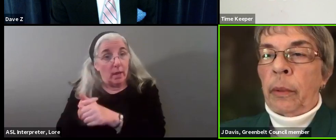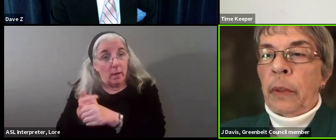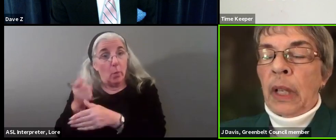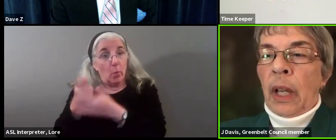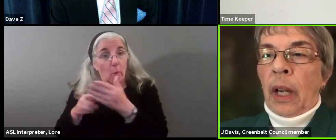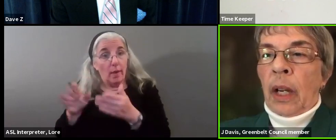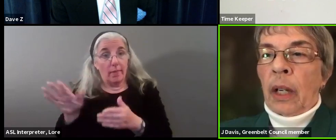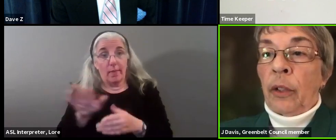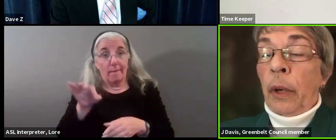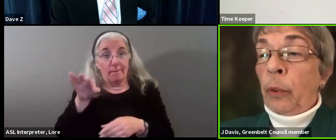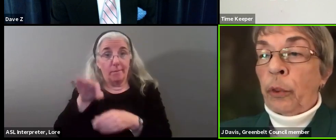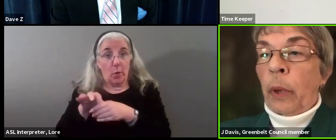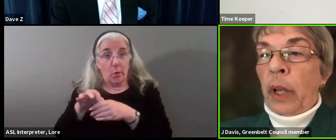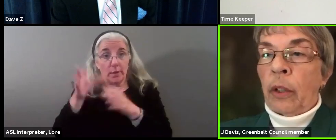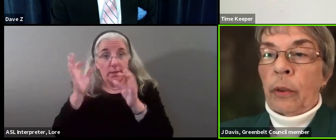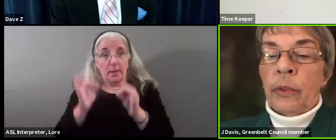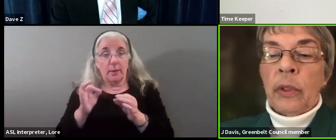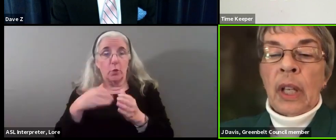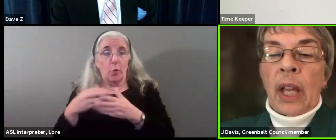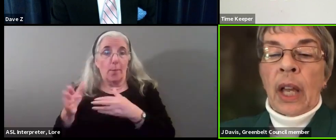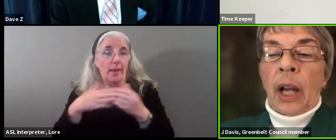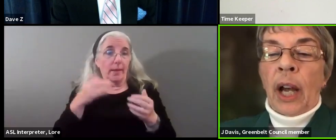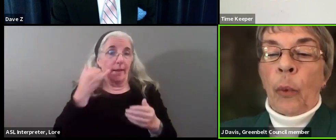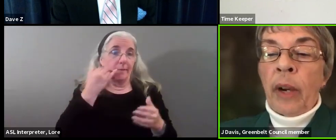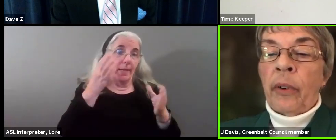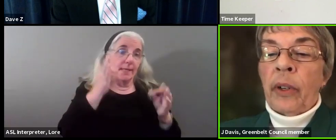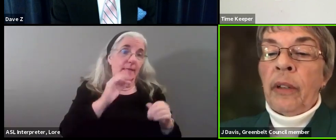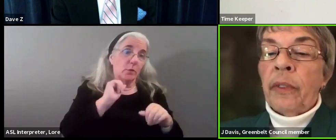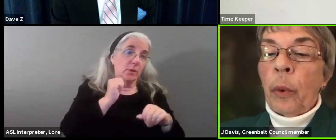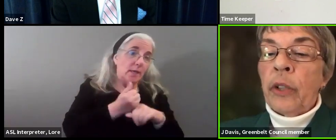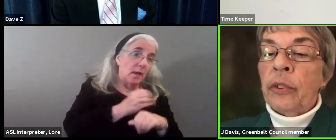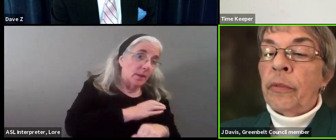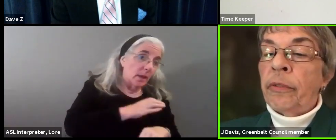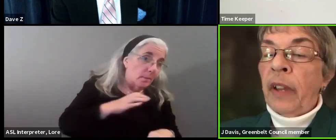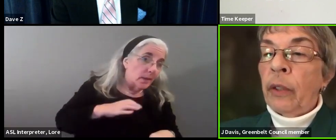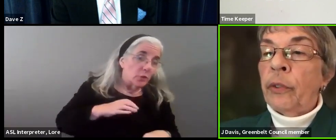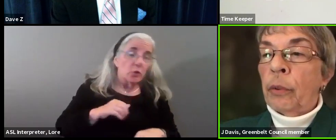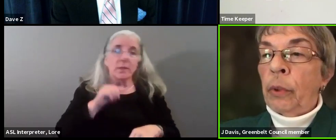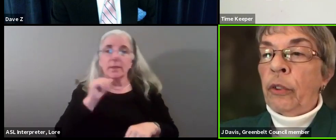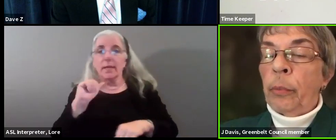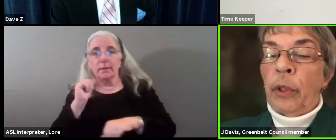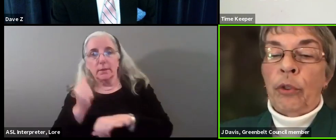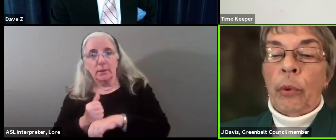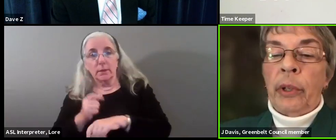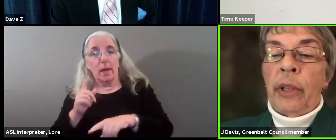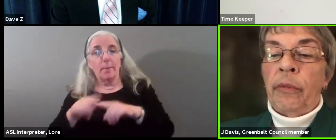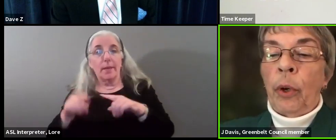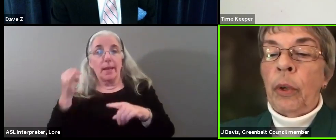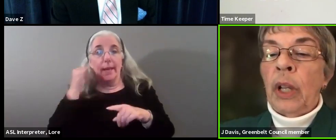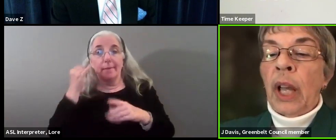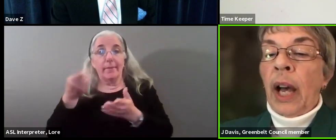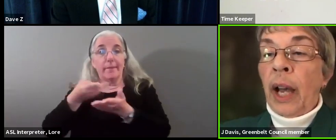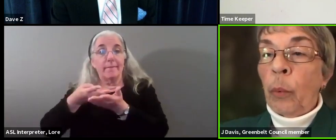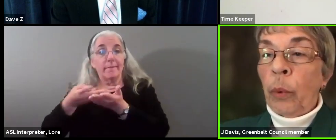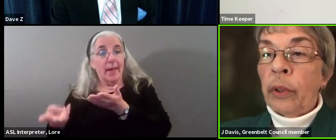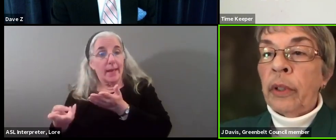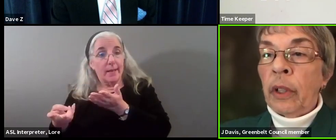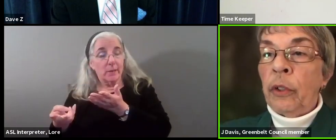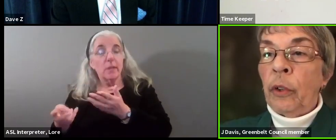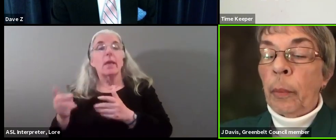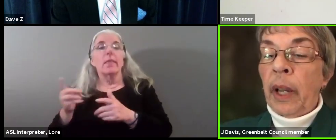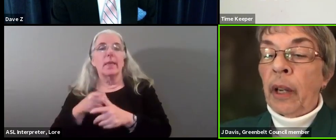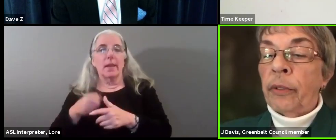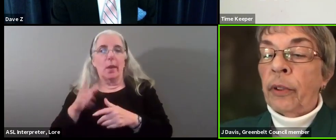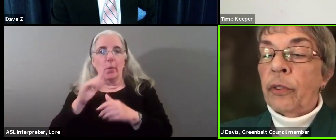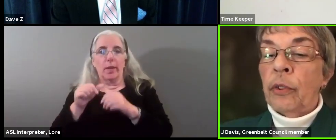referendum, uh, no matter which way it goes. However, if the question fails to reach a majority vote, I will